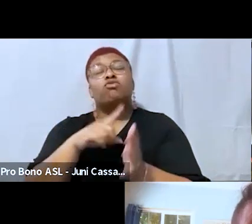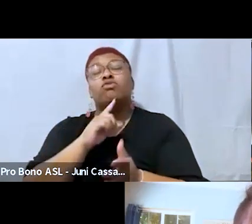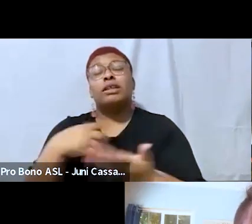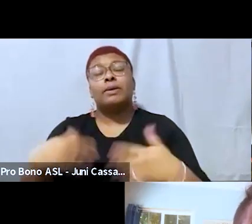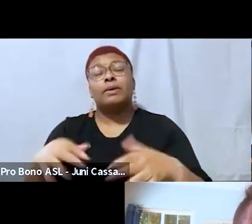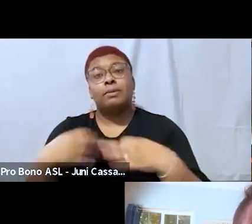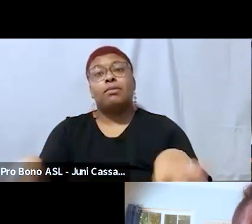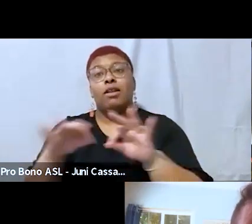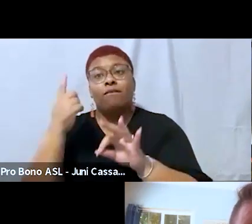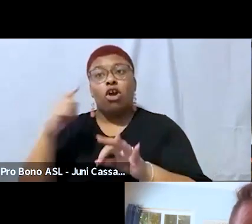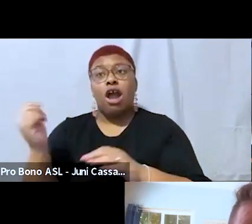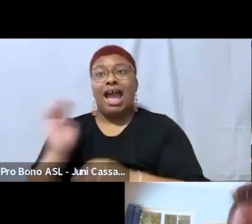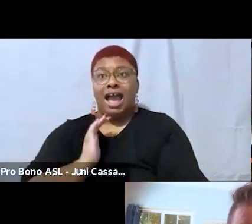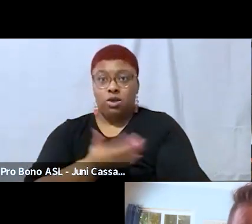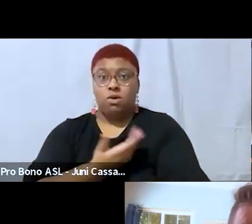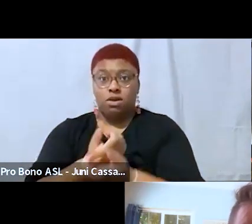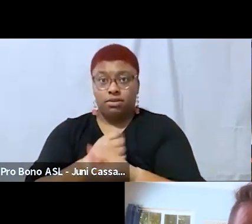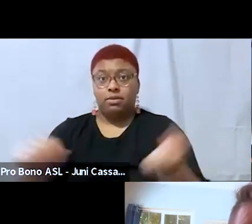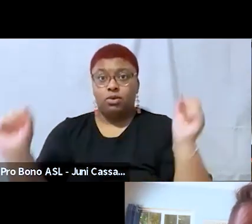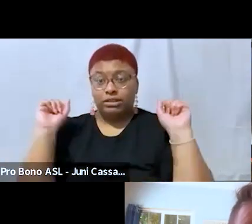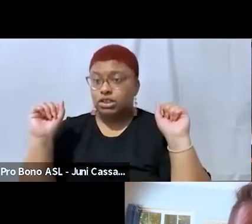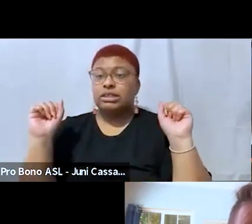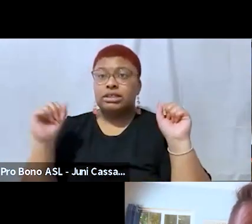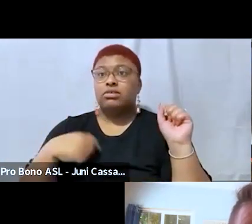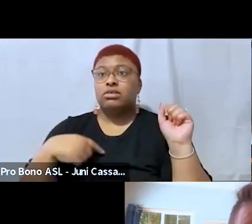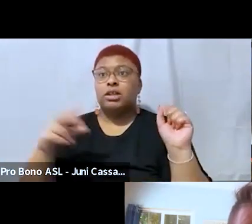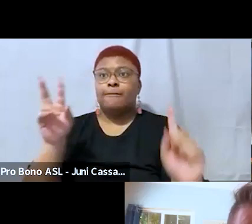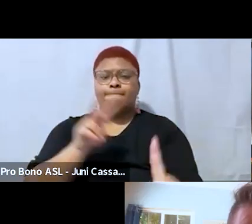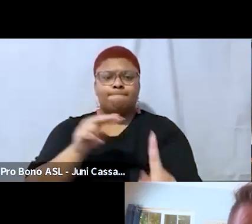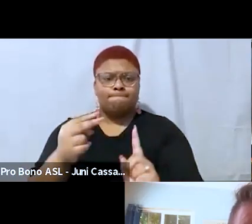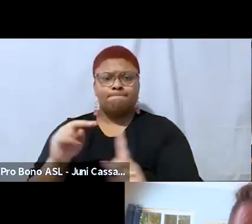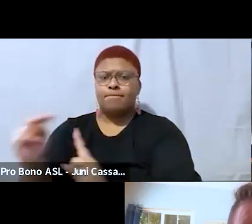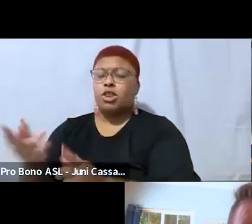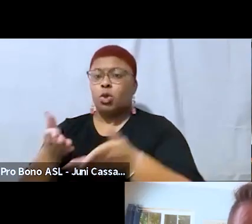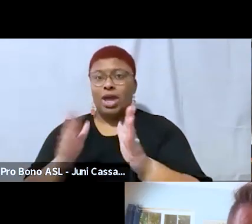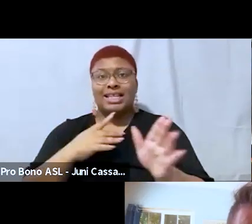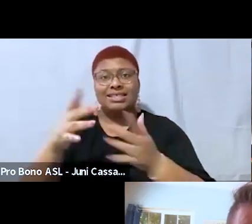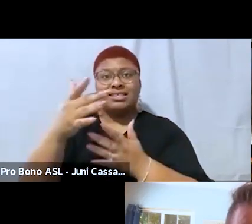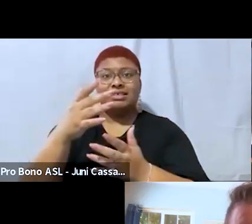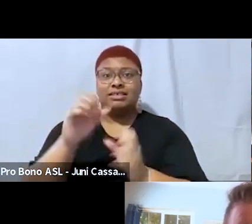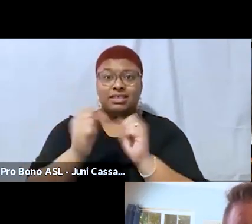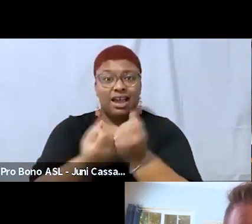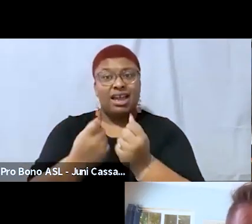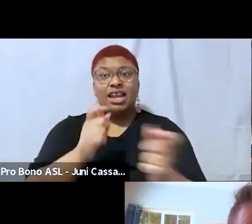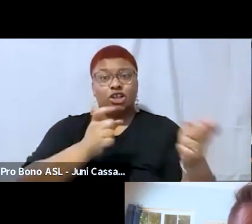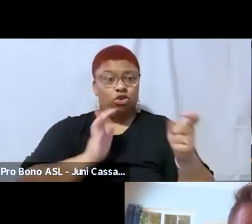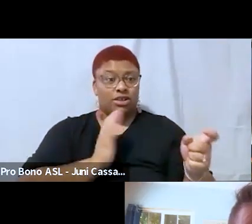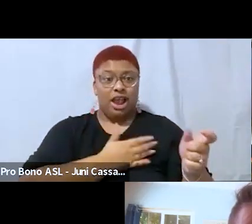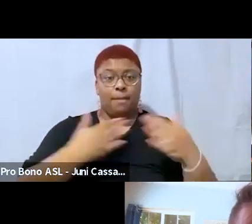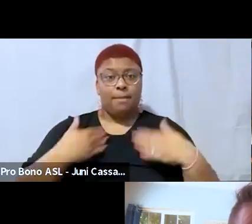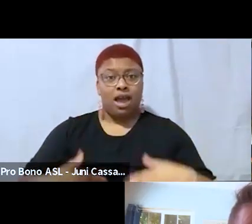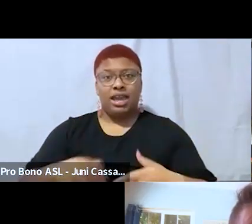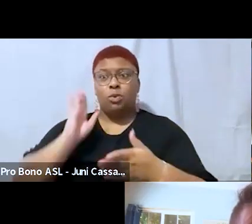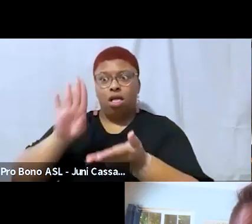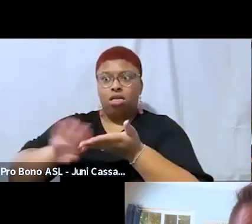liberation to actually look at these things that the way that society controls our bodies marginalizes us further all those